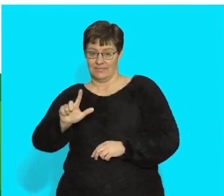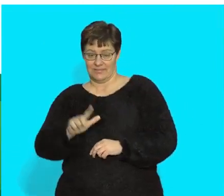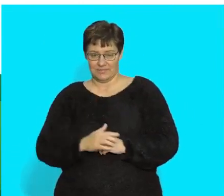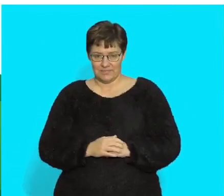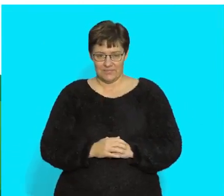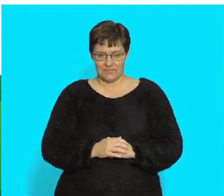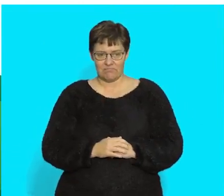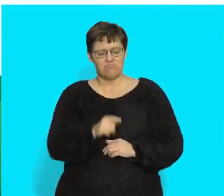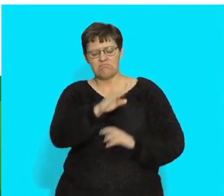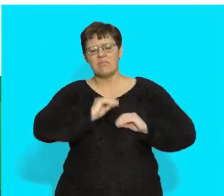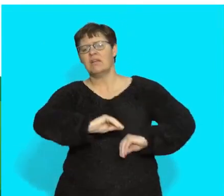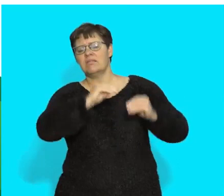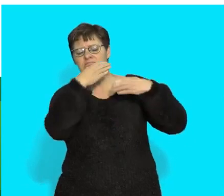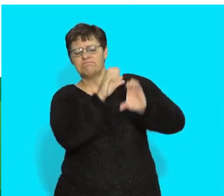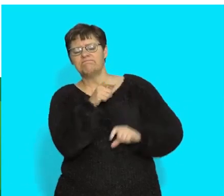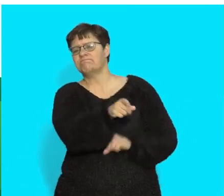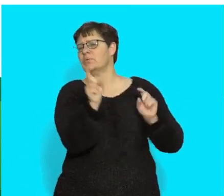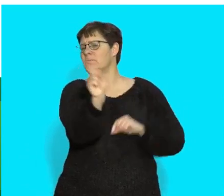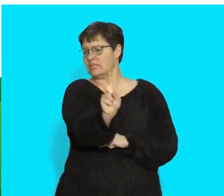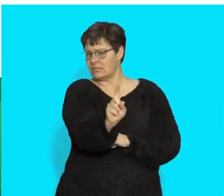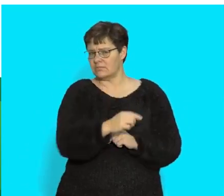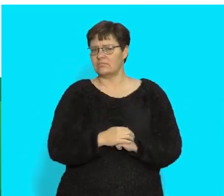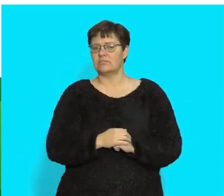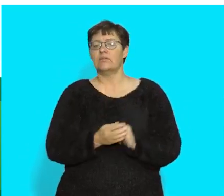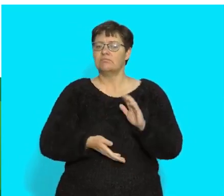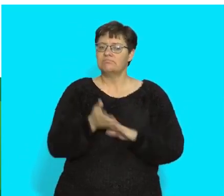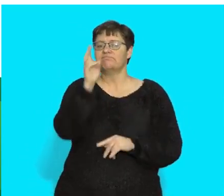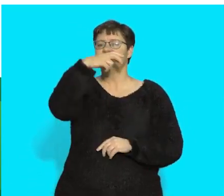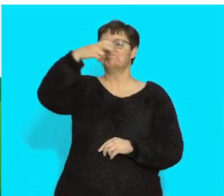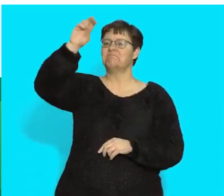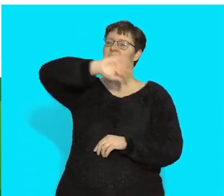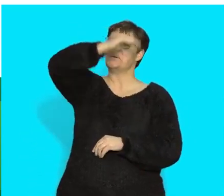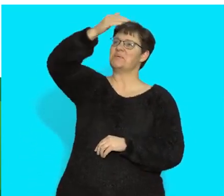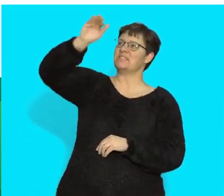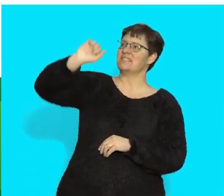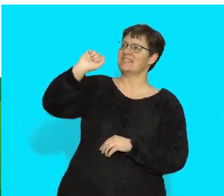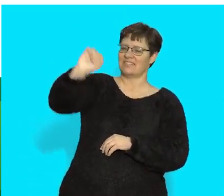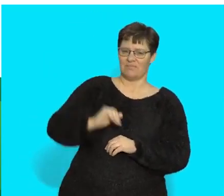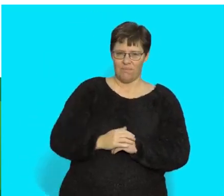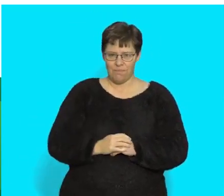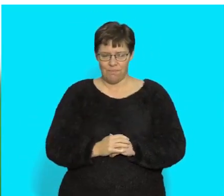27. In this lesson, the topic of focus is on going on a trip to the mountain.